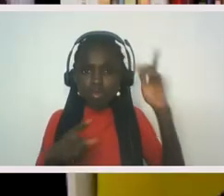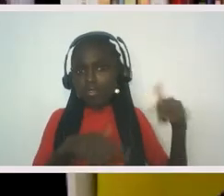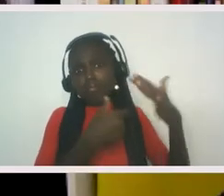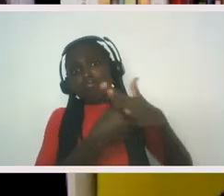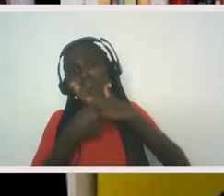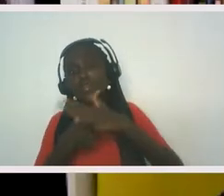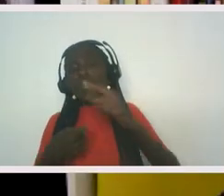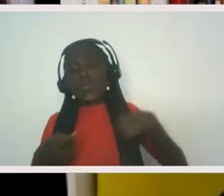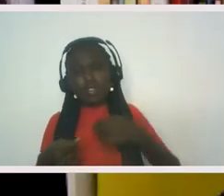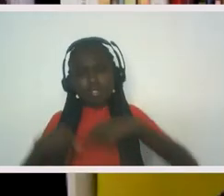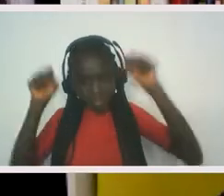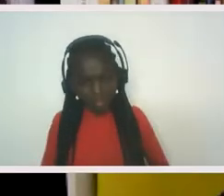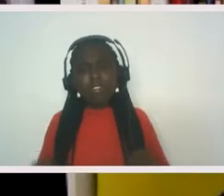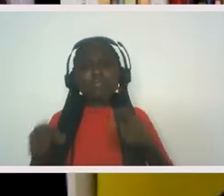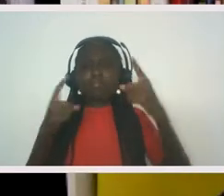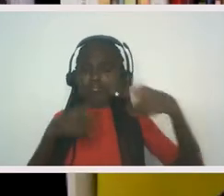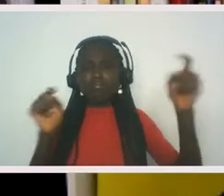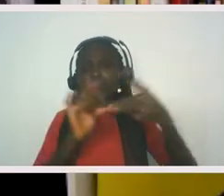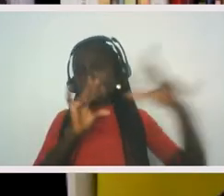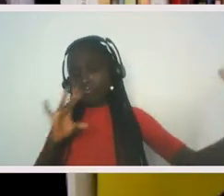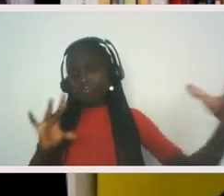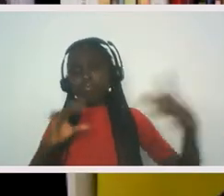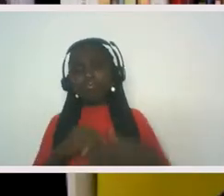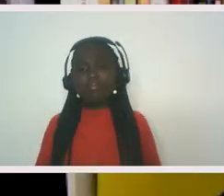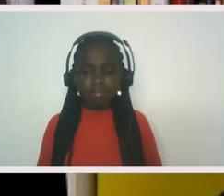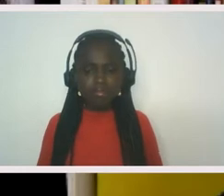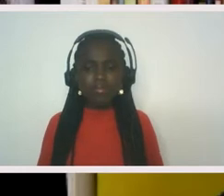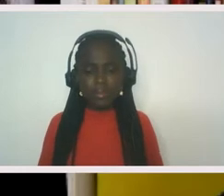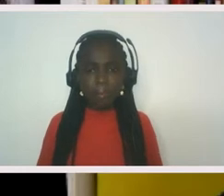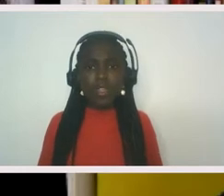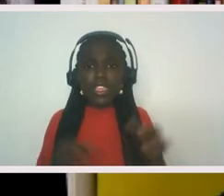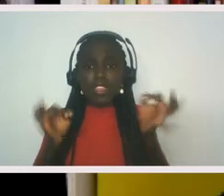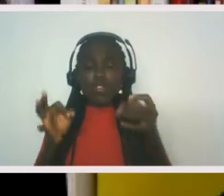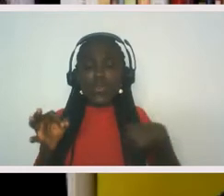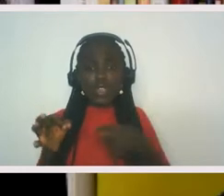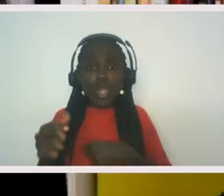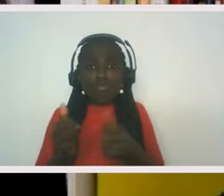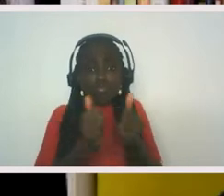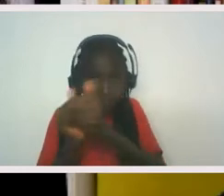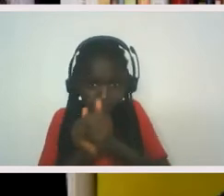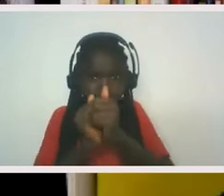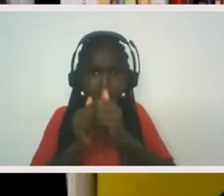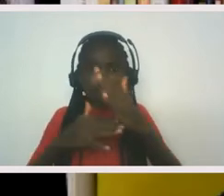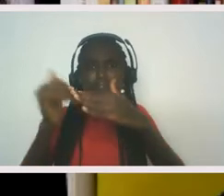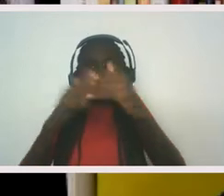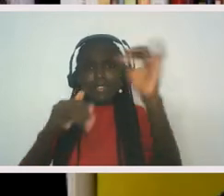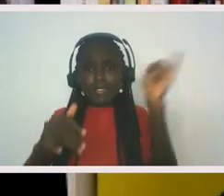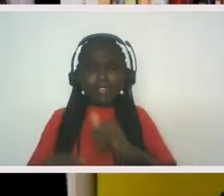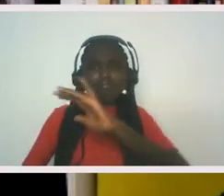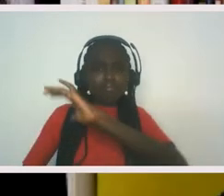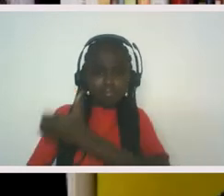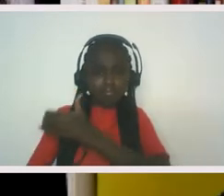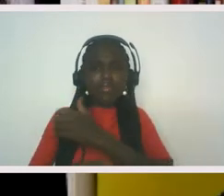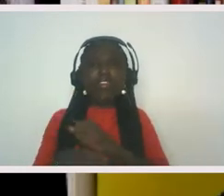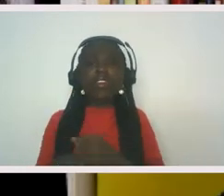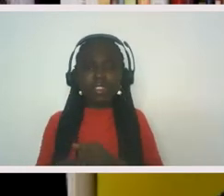And at any rate, when we're together, we are going to co-build that capacity because we can't bypass the stuff anymore. We